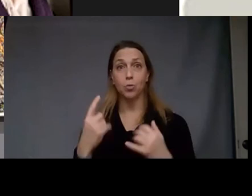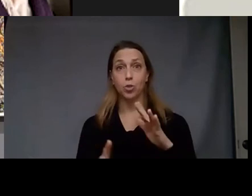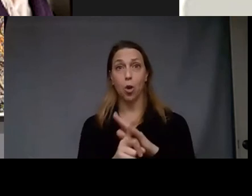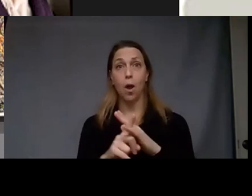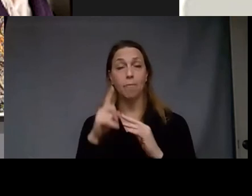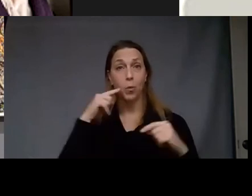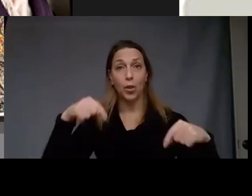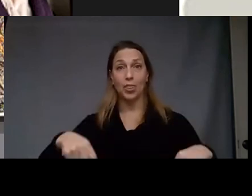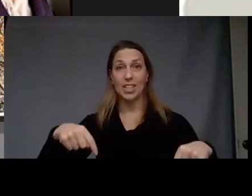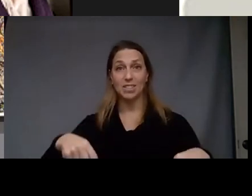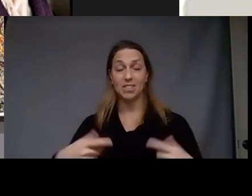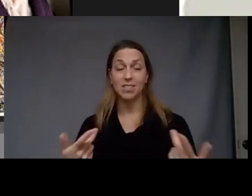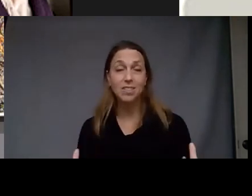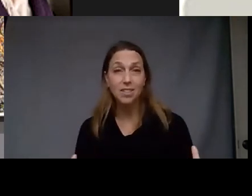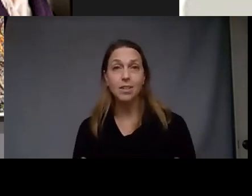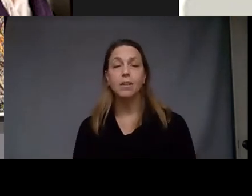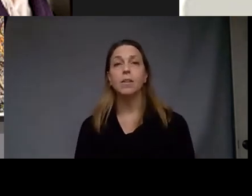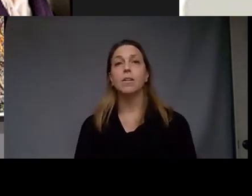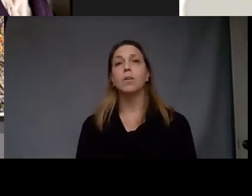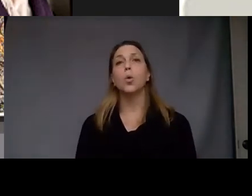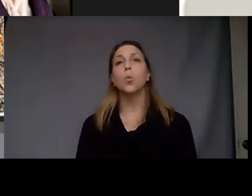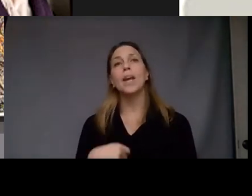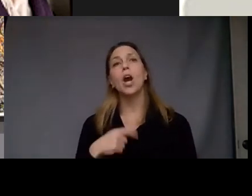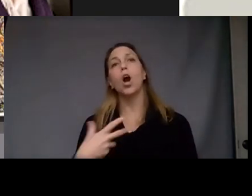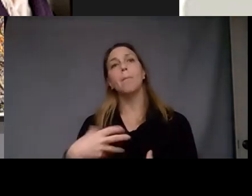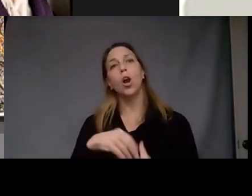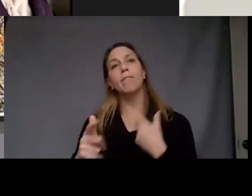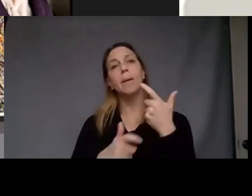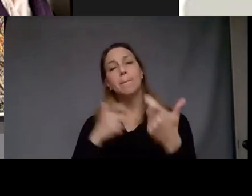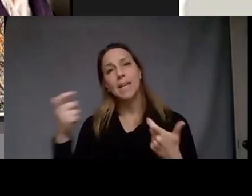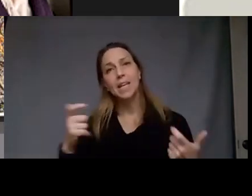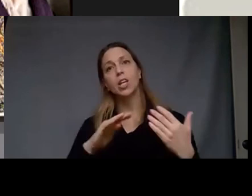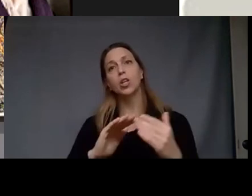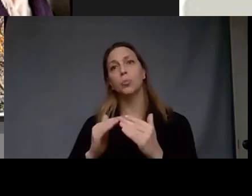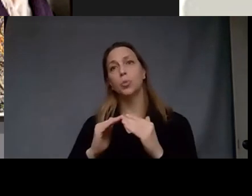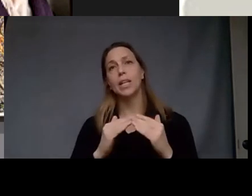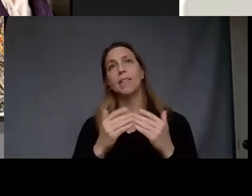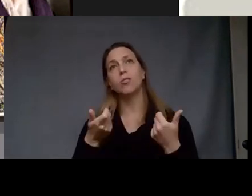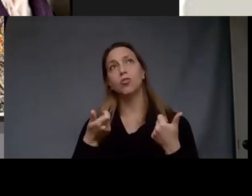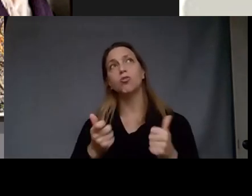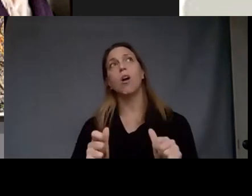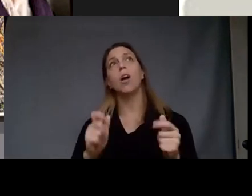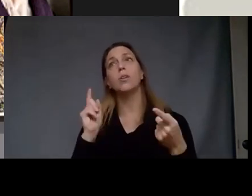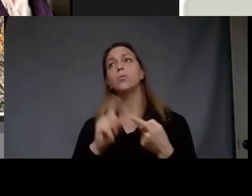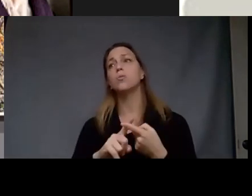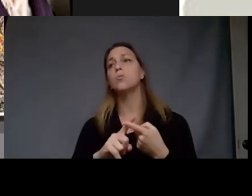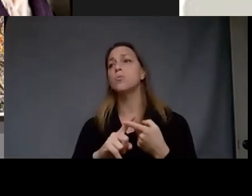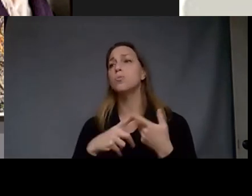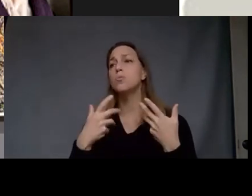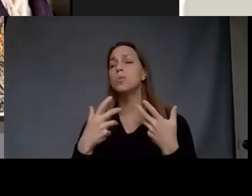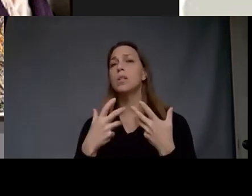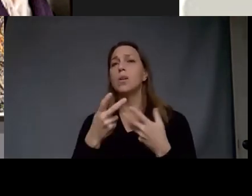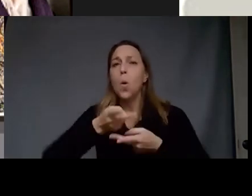talk we're part of a big community that's trying to hold on to